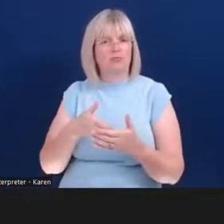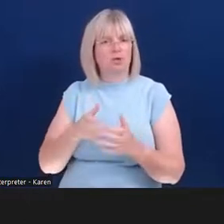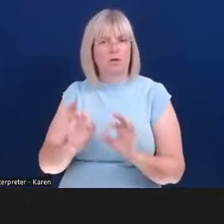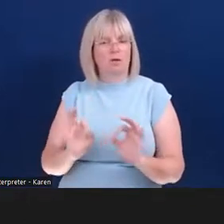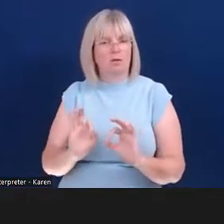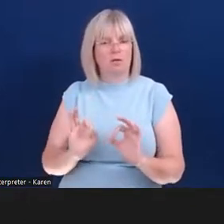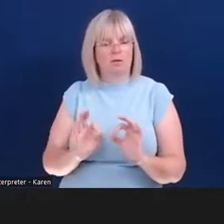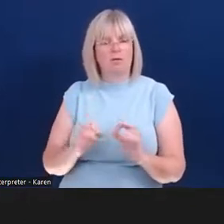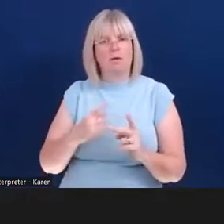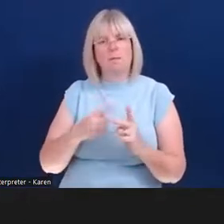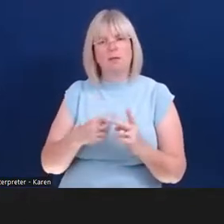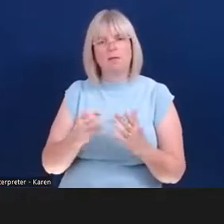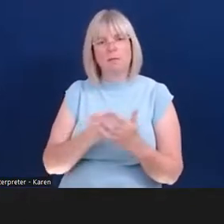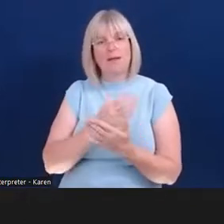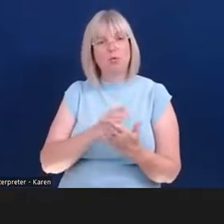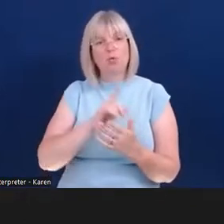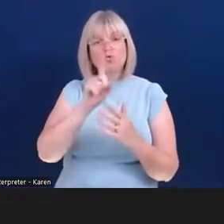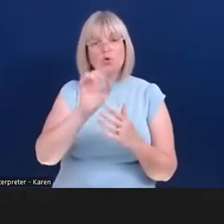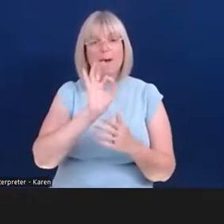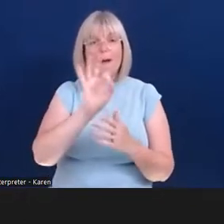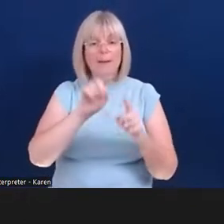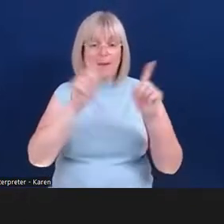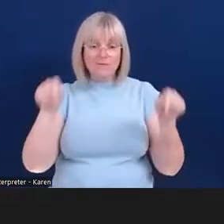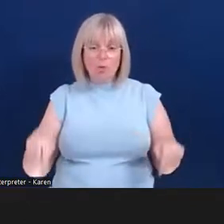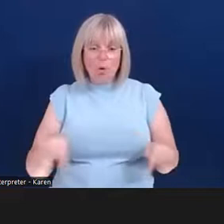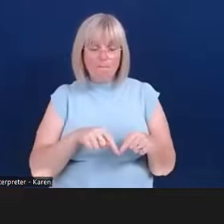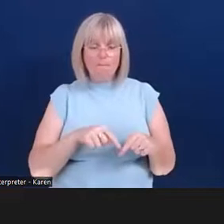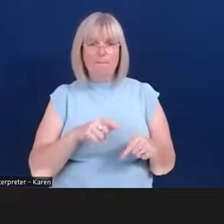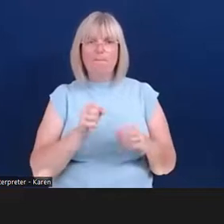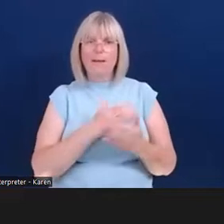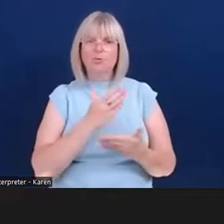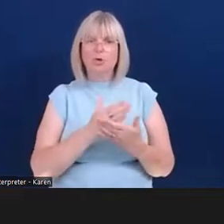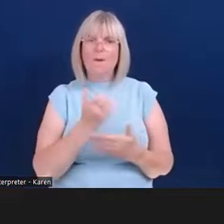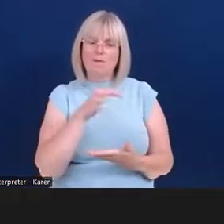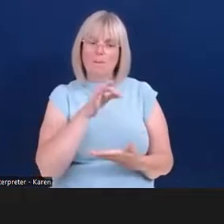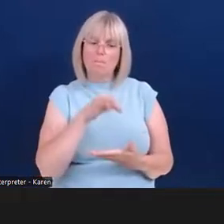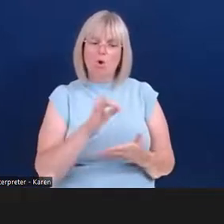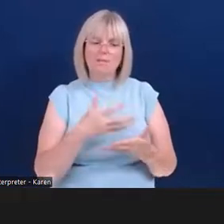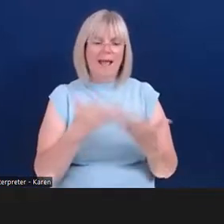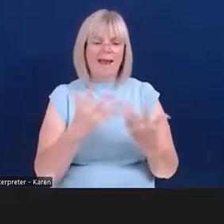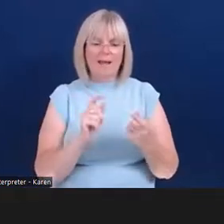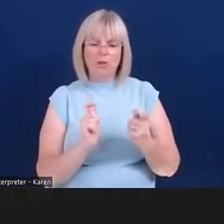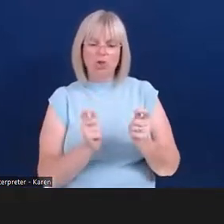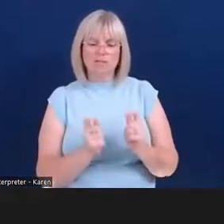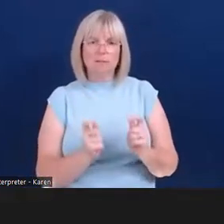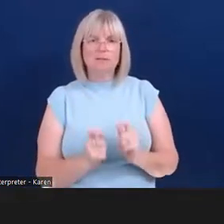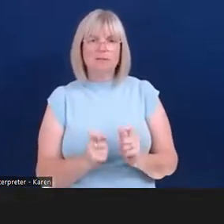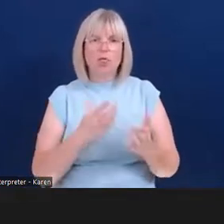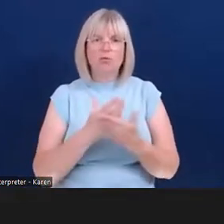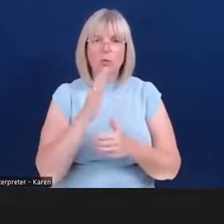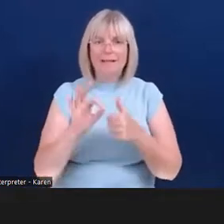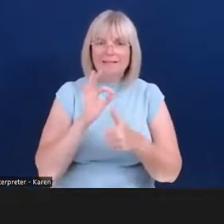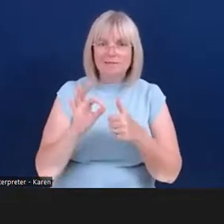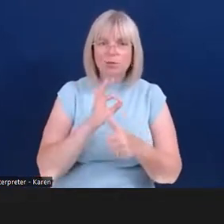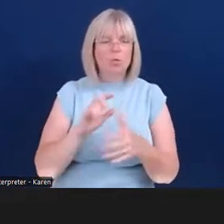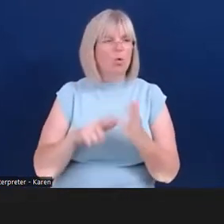sure that there is a box within your application form, saying that if there's any adjustments that need to be made within the interview process or the recruitment